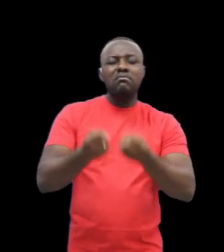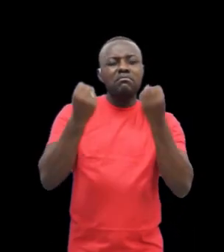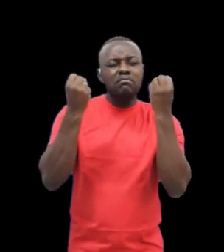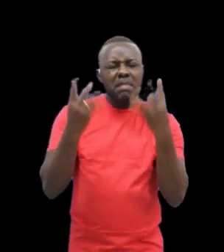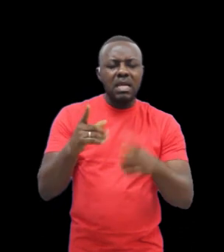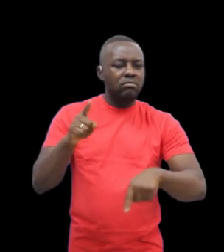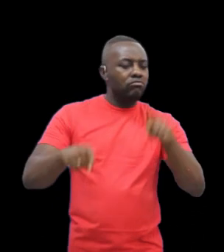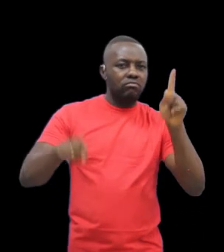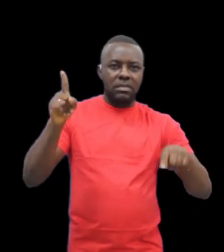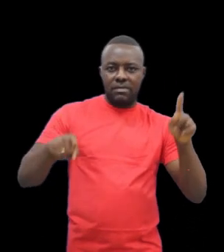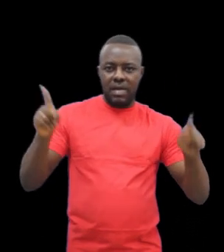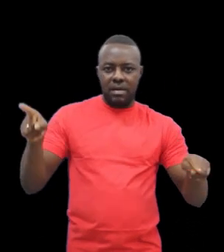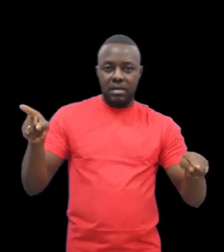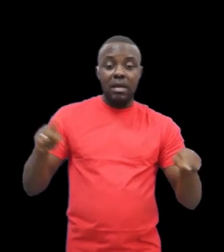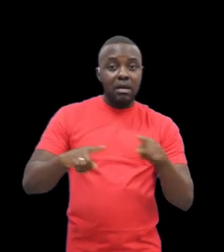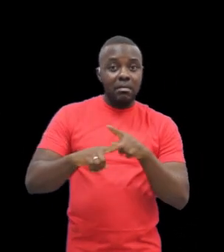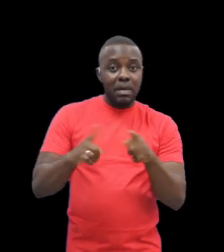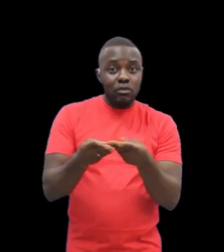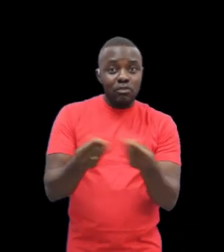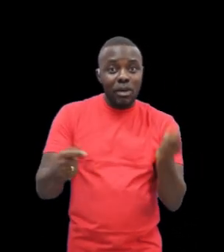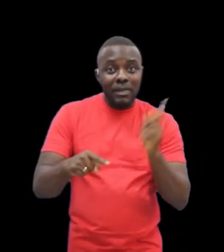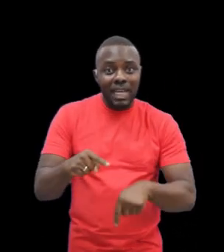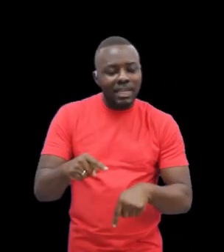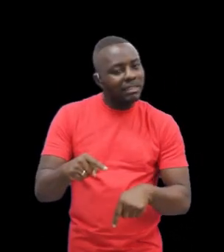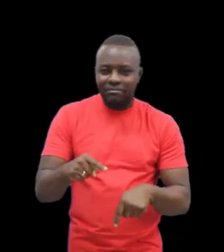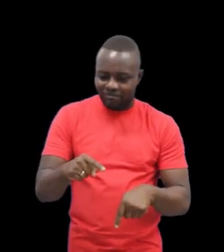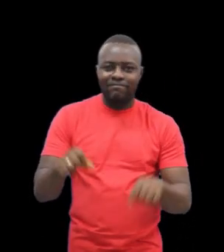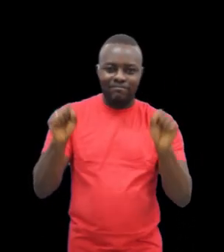are many and varied, but by no means insurmountable.